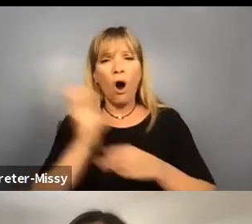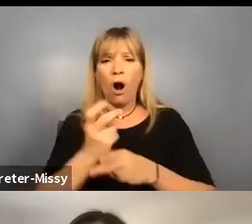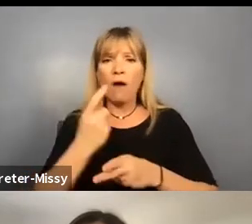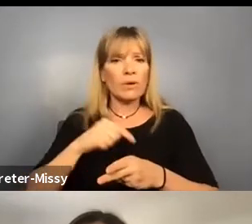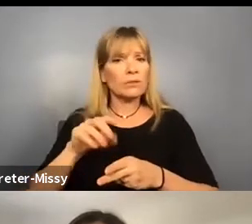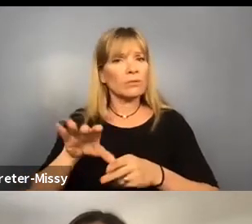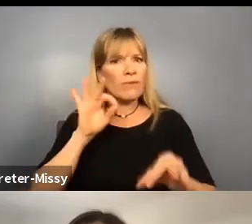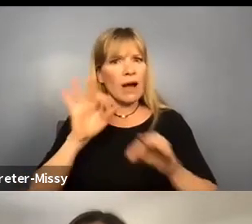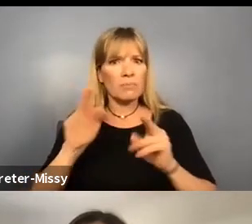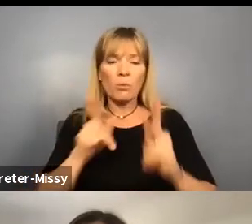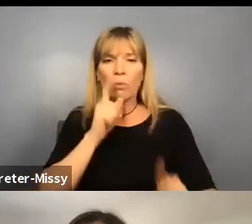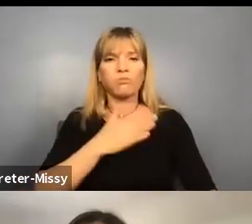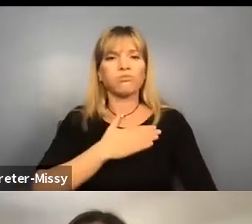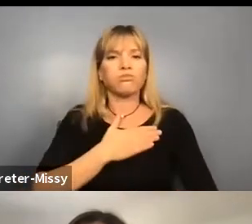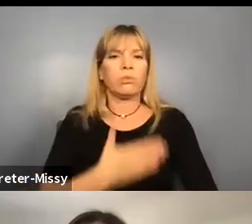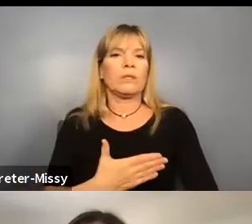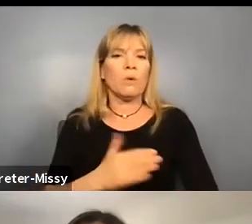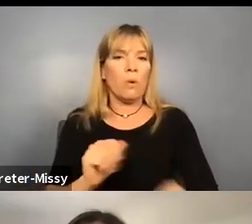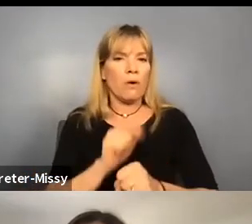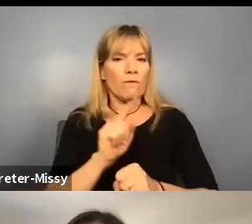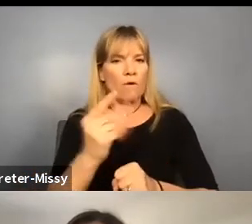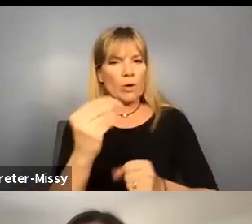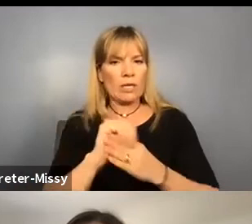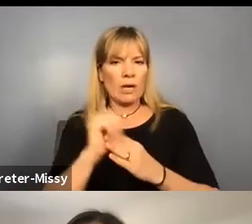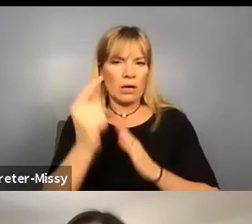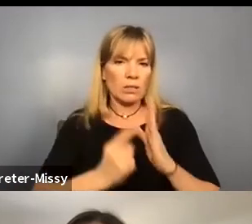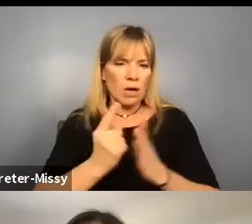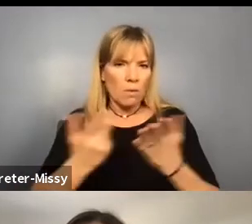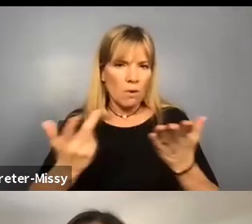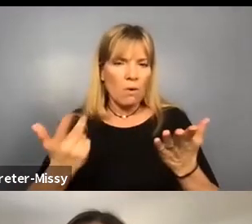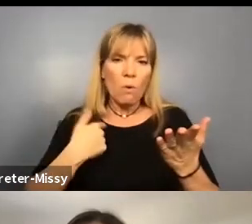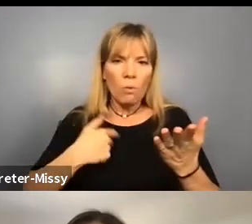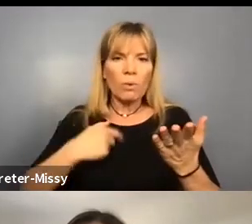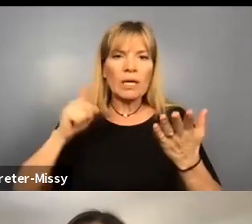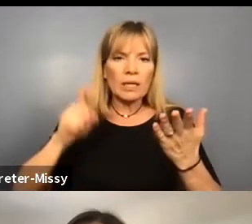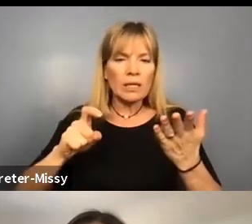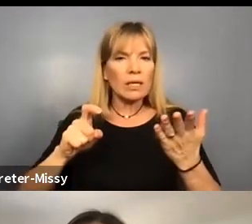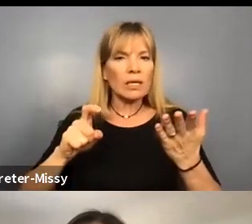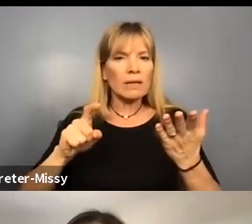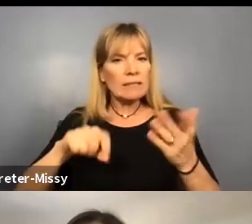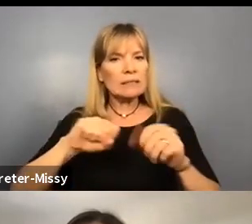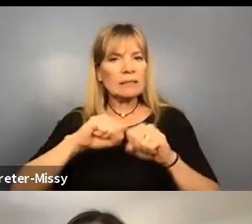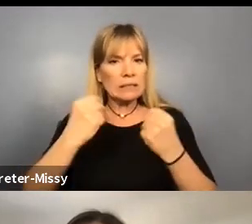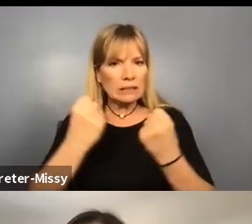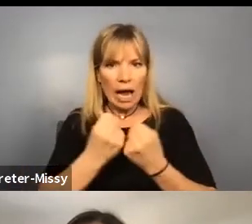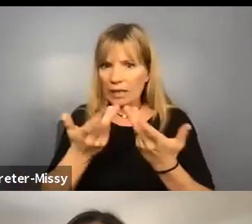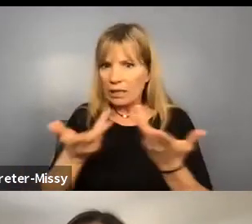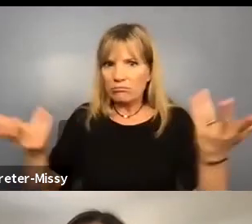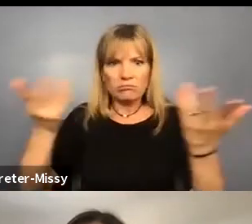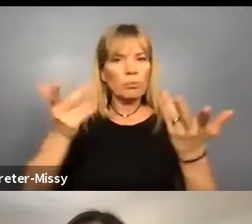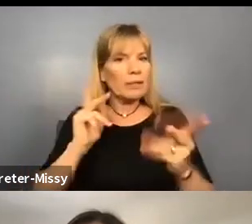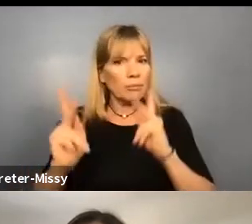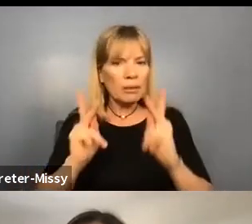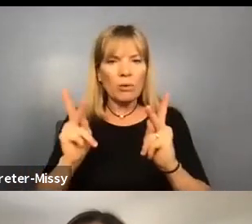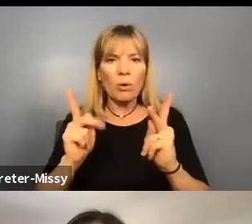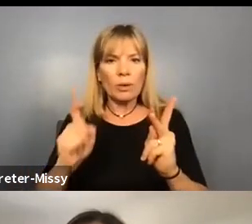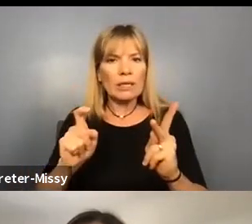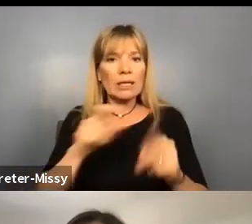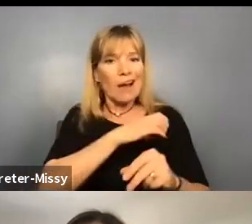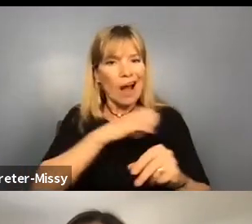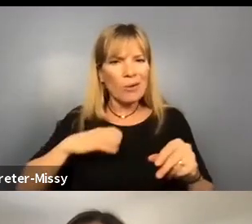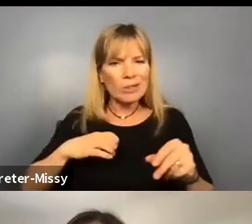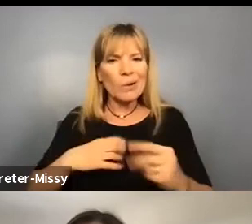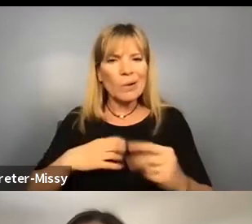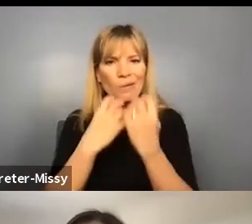who are willing to work for that wage. We, we need society. We need people. We need Congress to